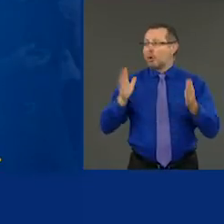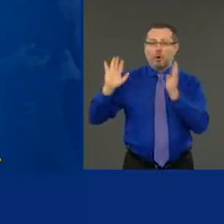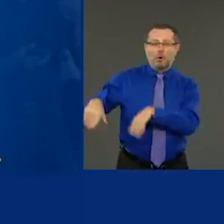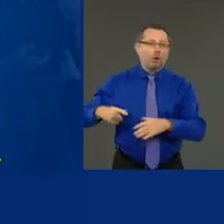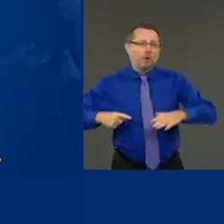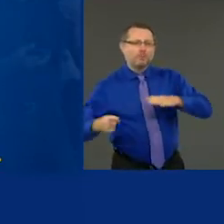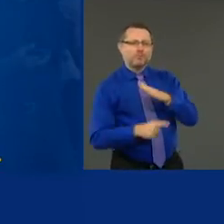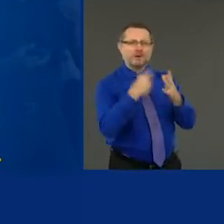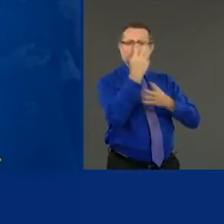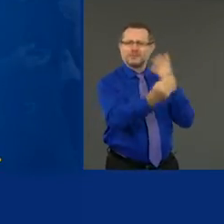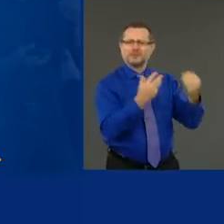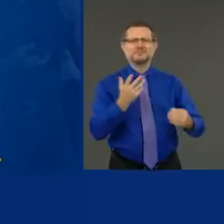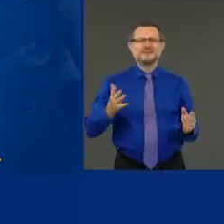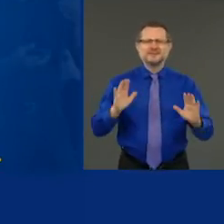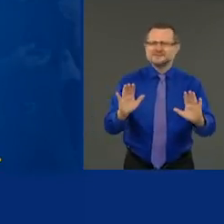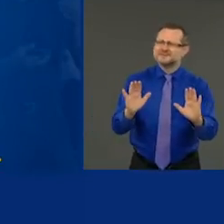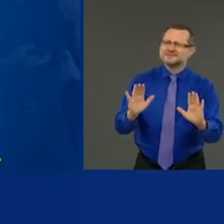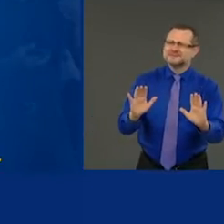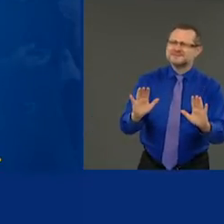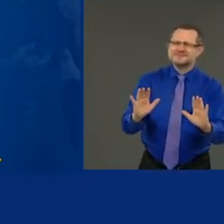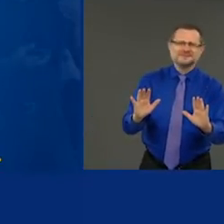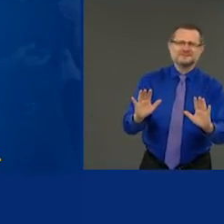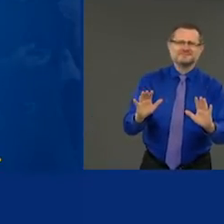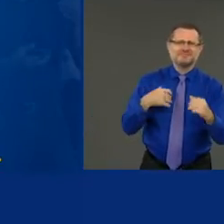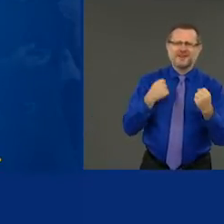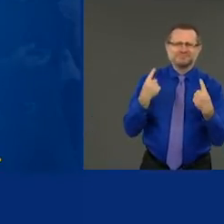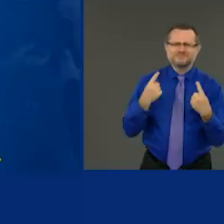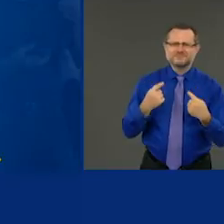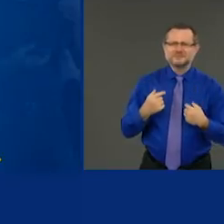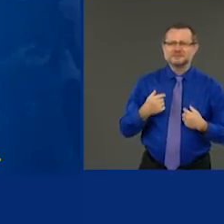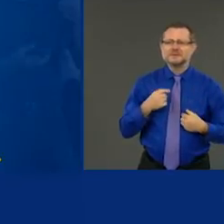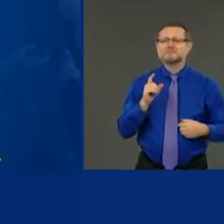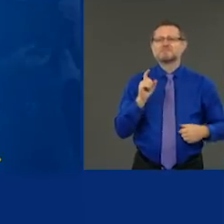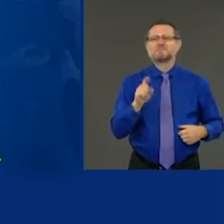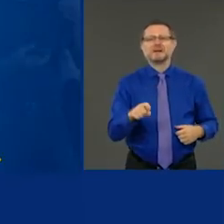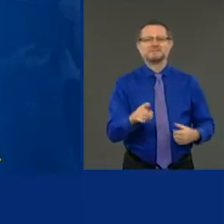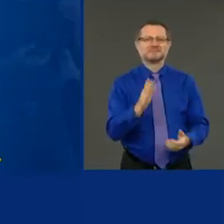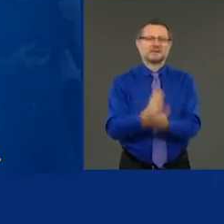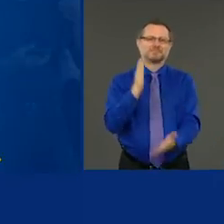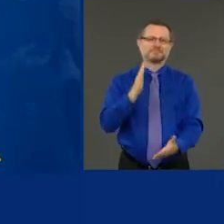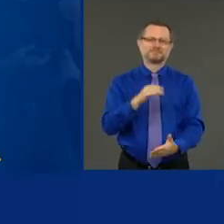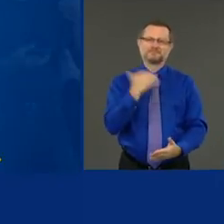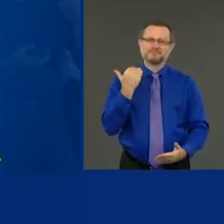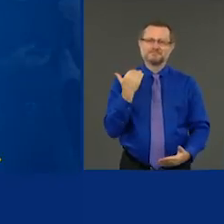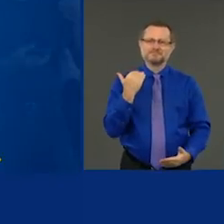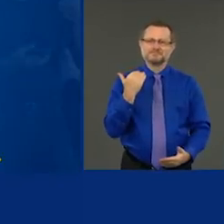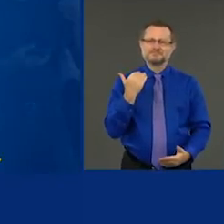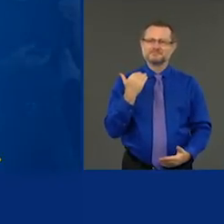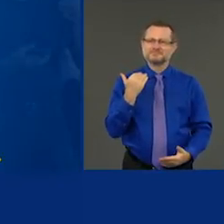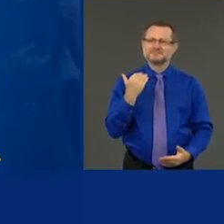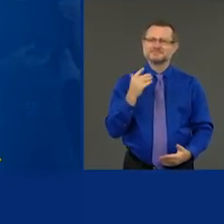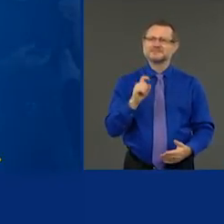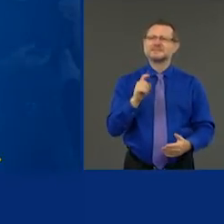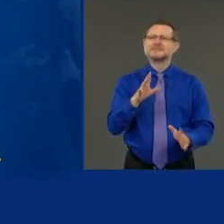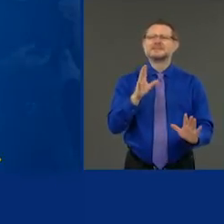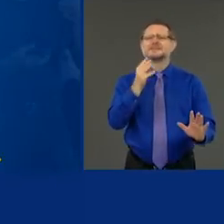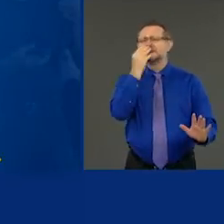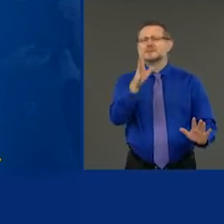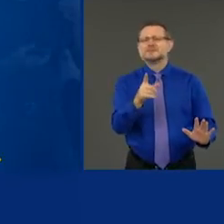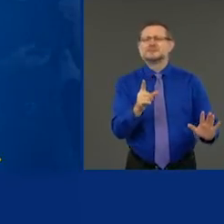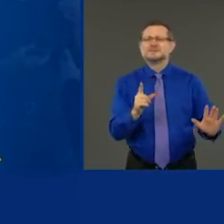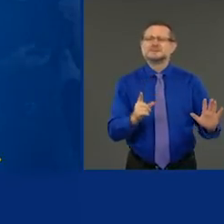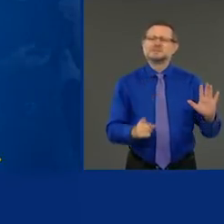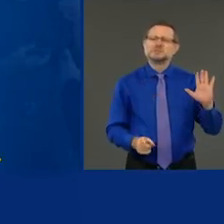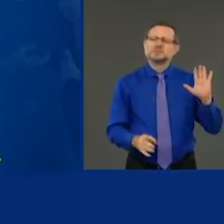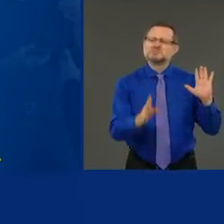really do. But I'm telling you, it has to stop. And I'm telling you in plain New